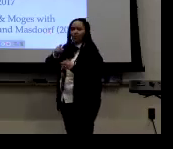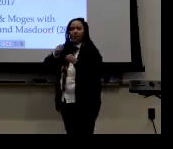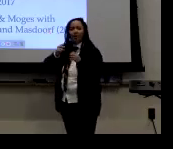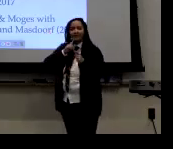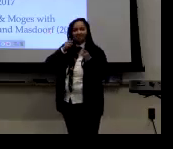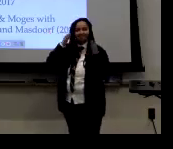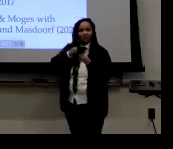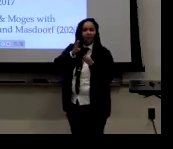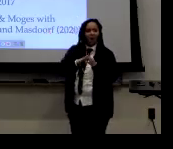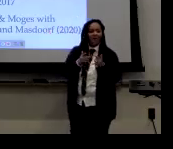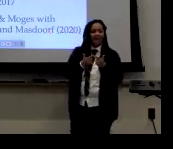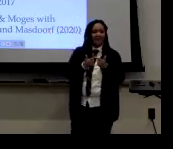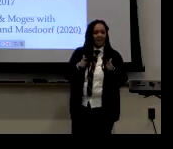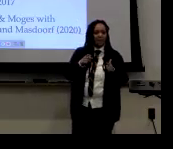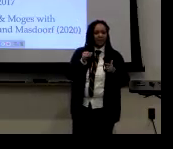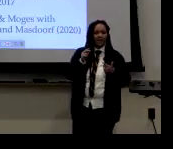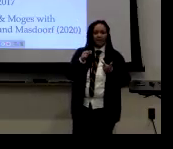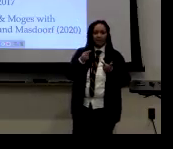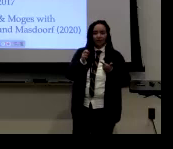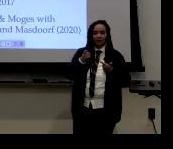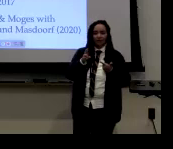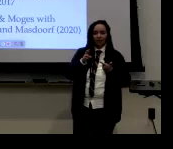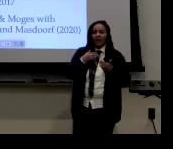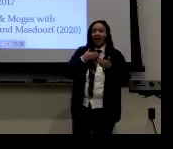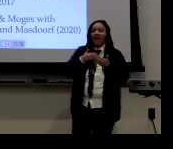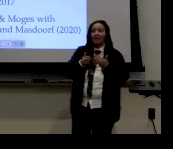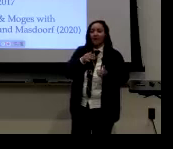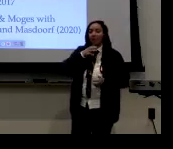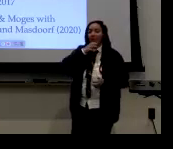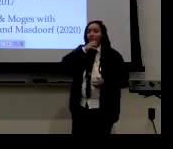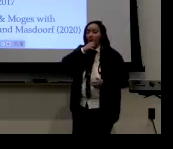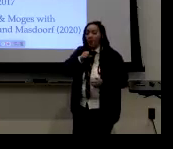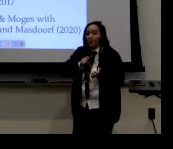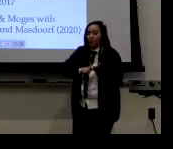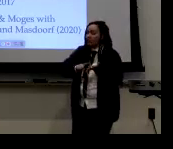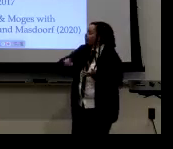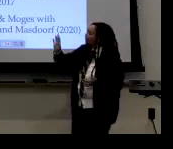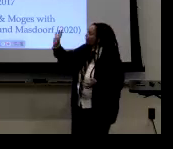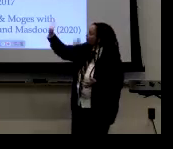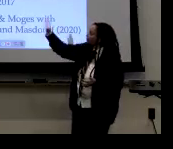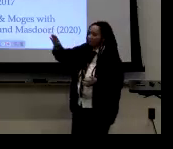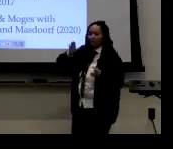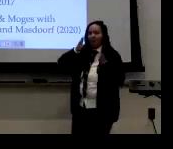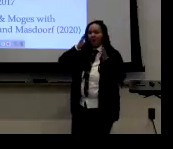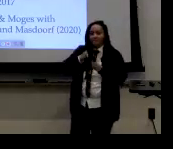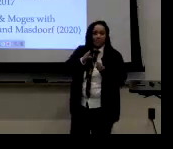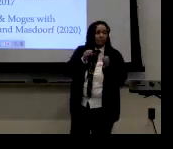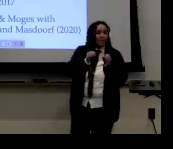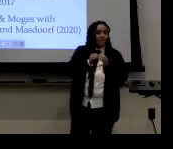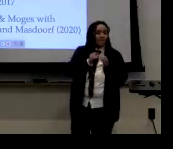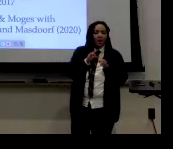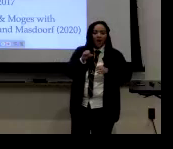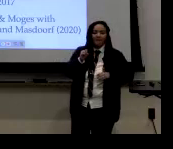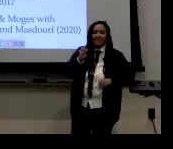it's just language and gender in general, both America and